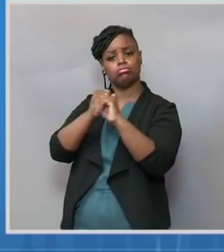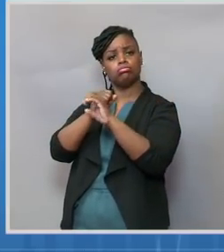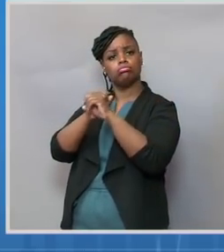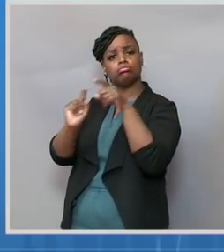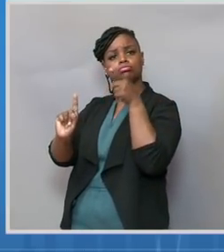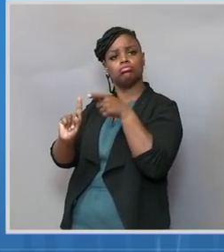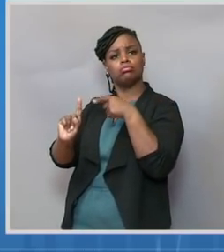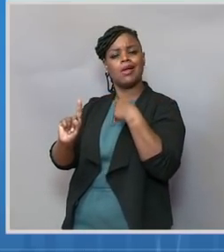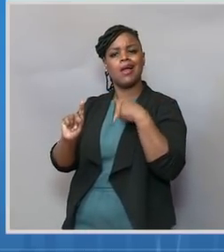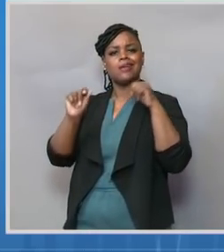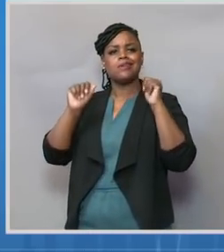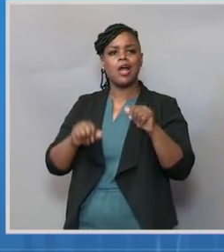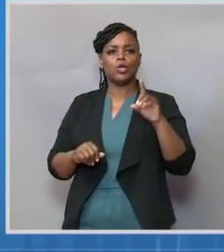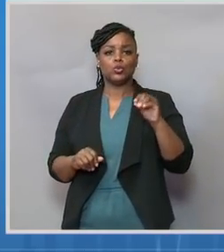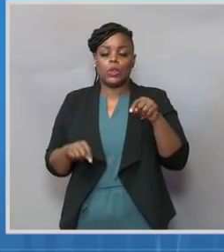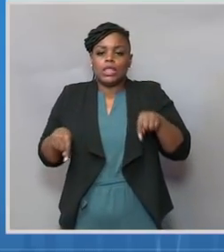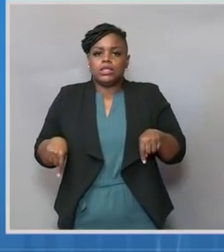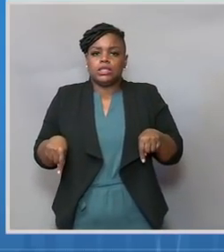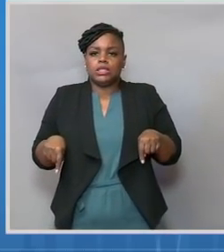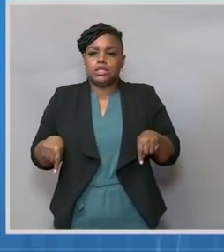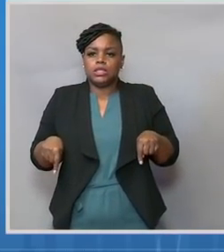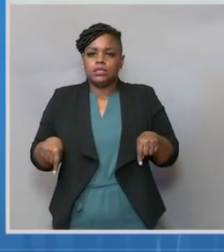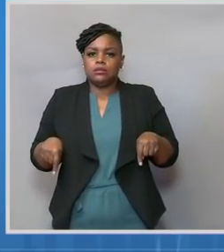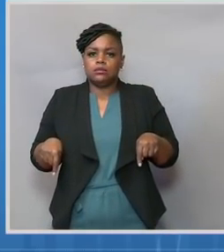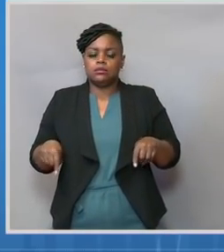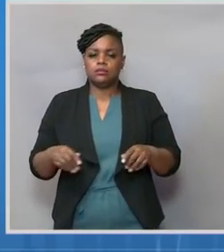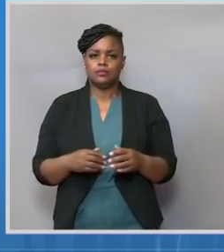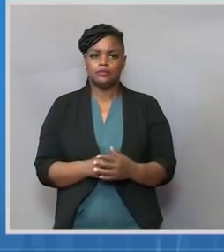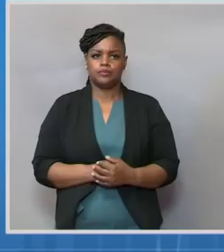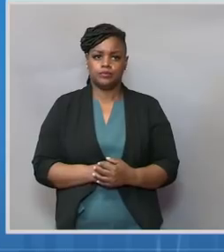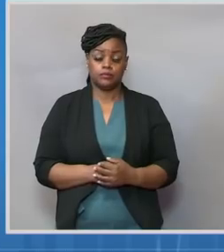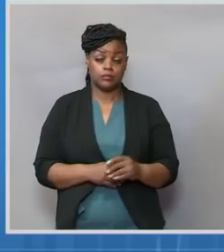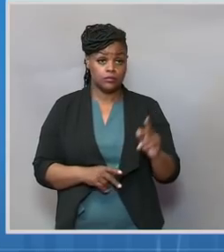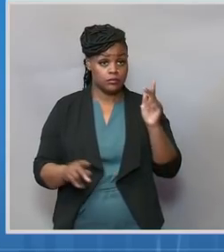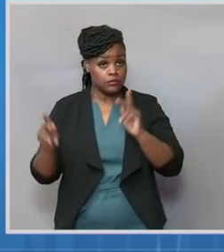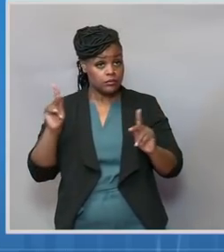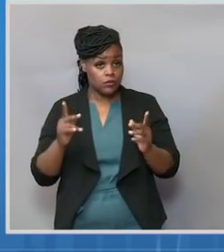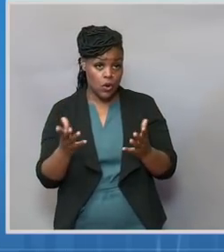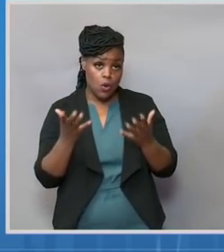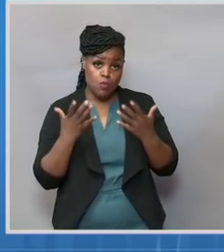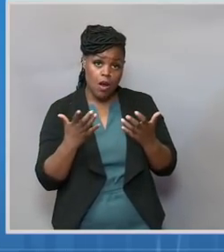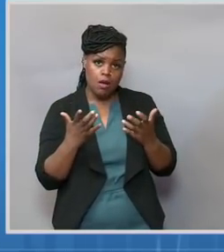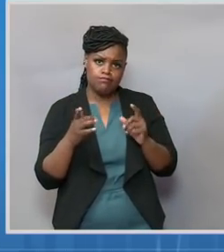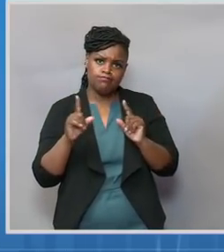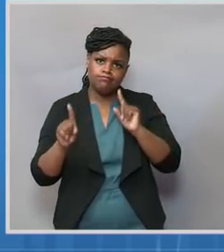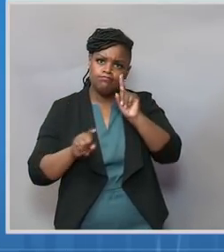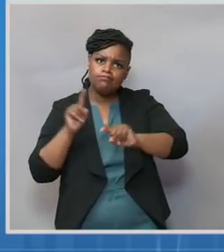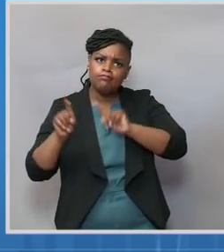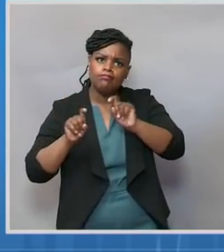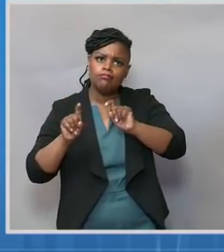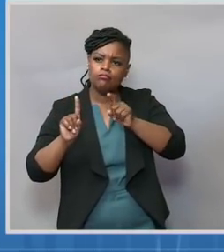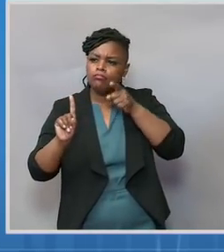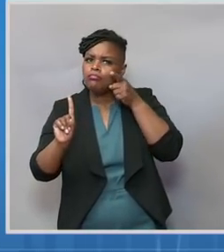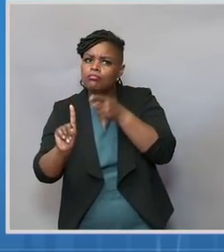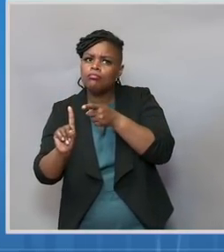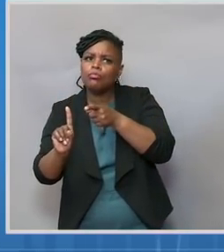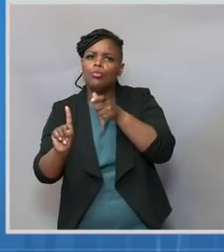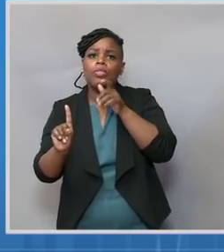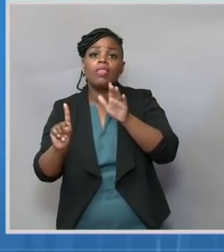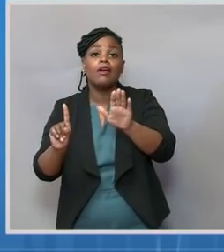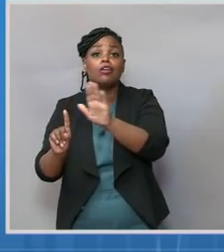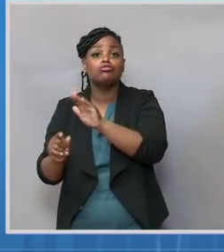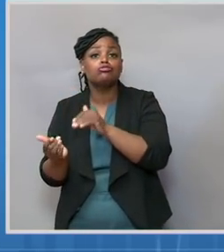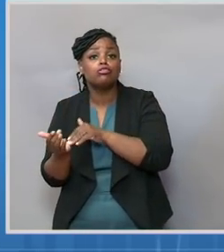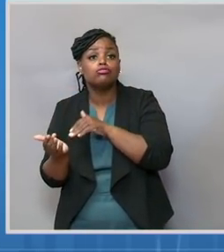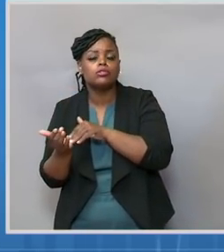know that shows that people want to ask questions about the vaccine directly to healthcare professionals, including their doctors, we are launching